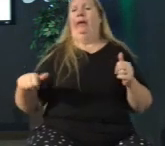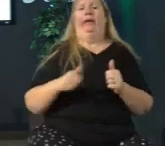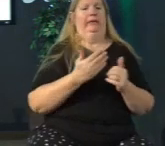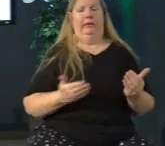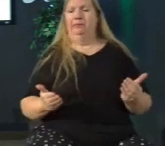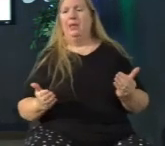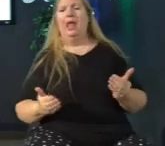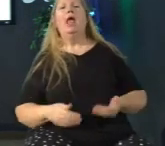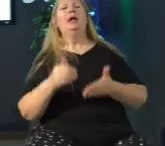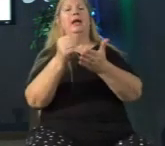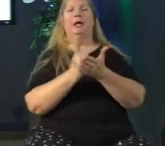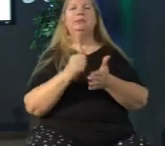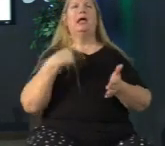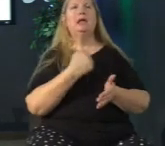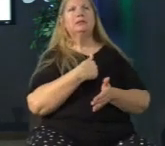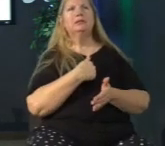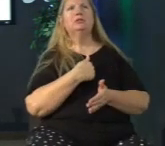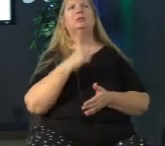helps to put our pain in perspective